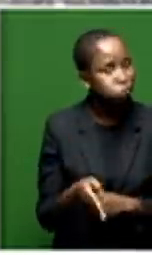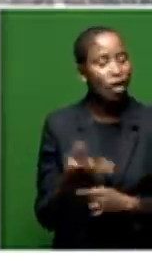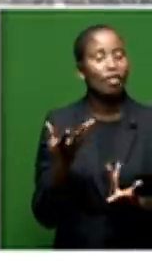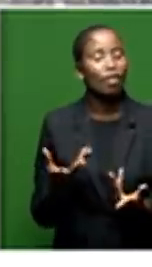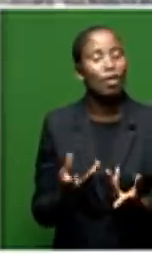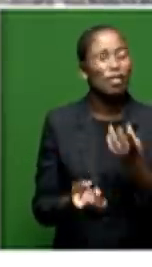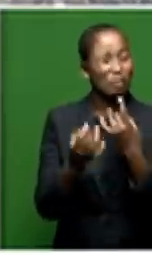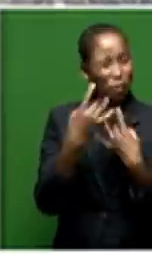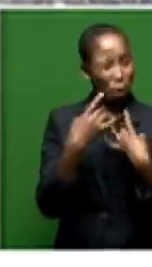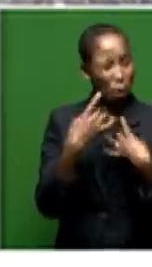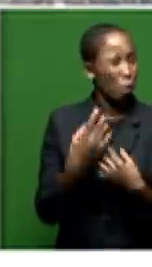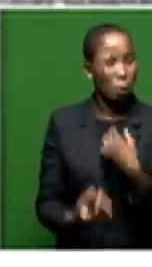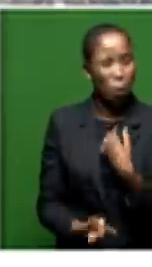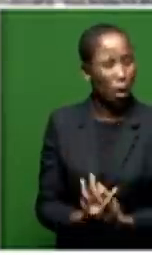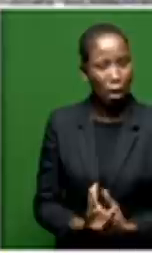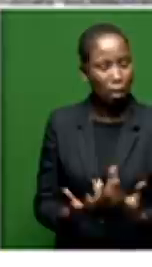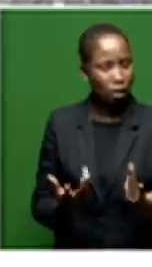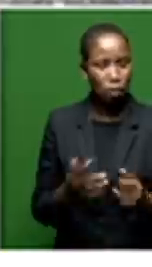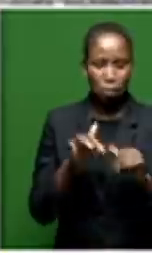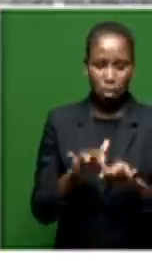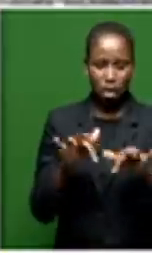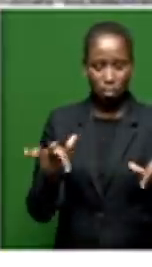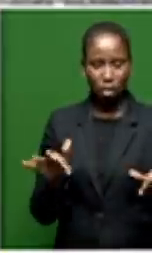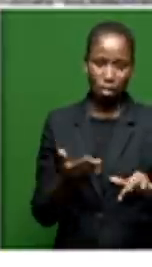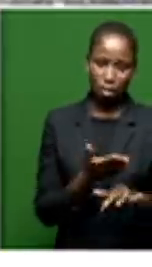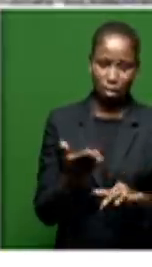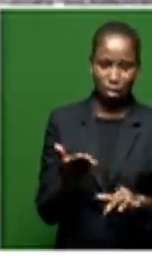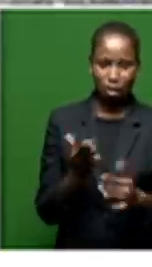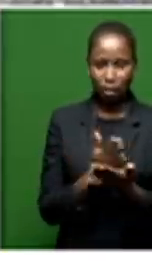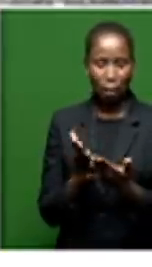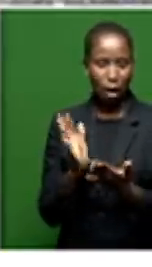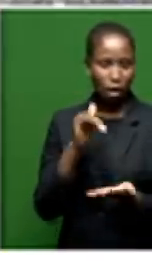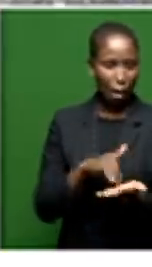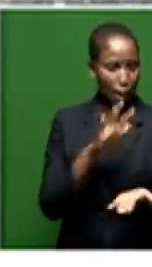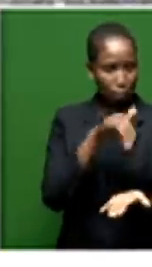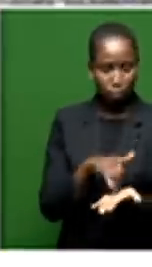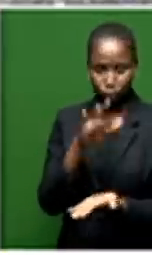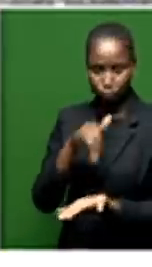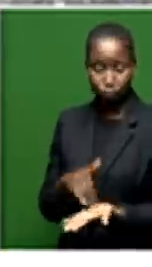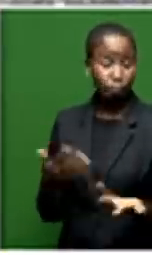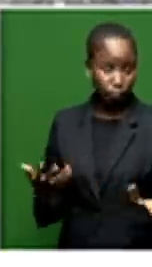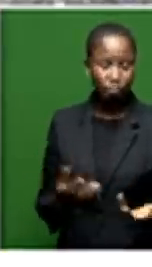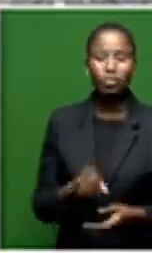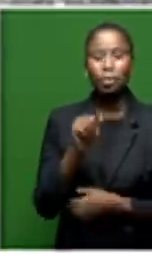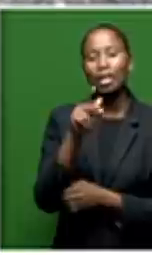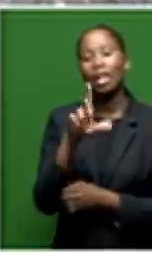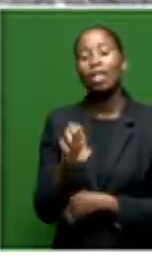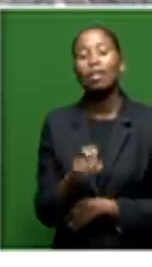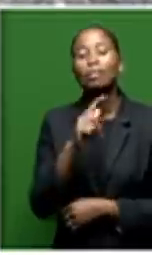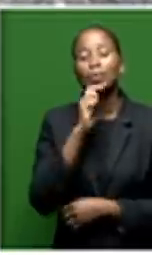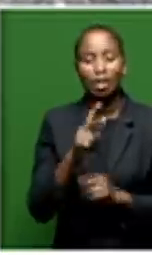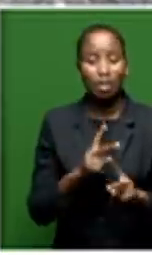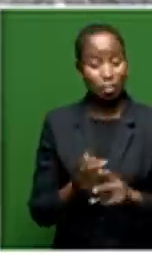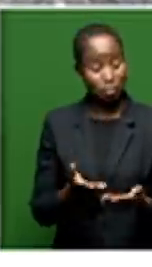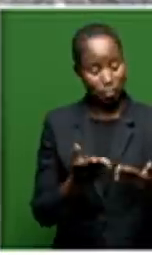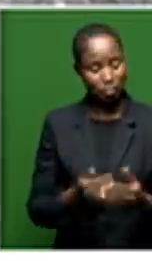some of the latest regarding the people who are turning up to witness this one today. Samkele, once more, good morning, over